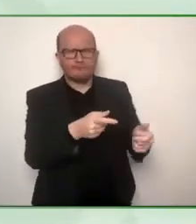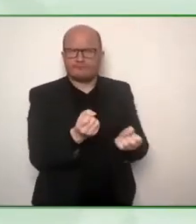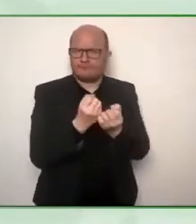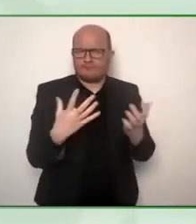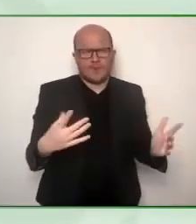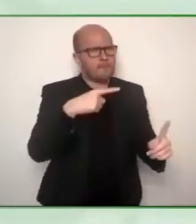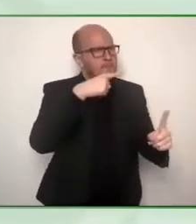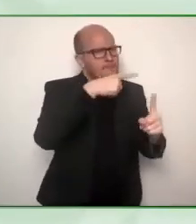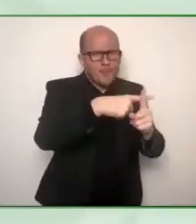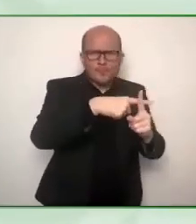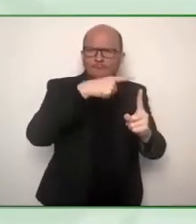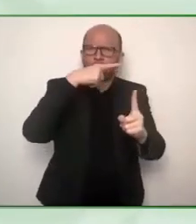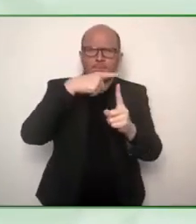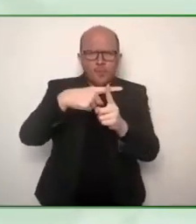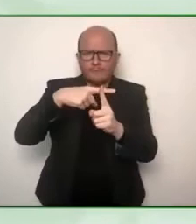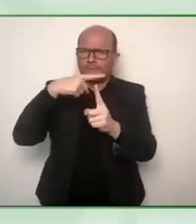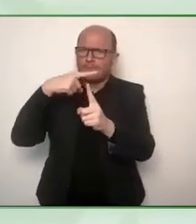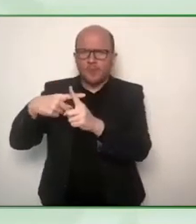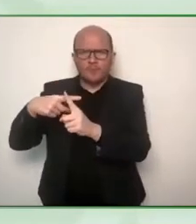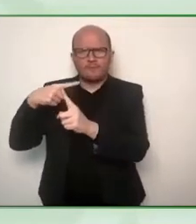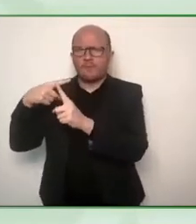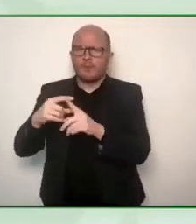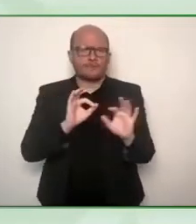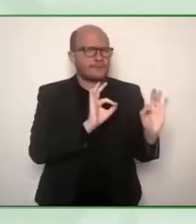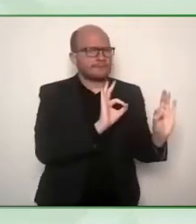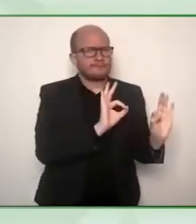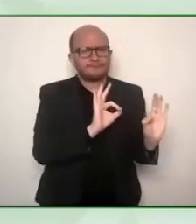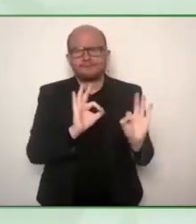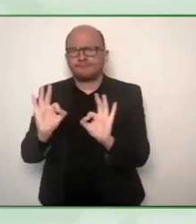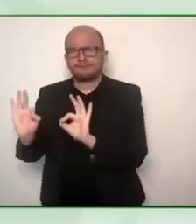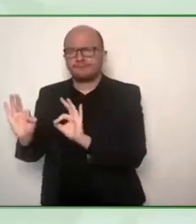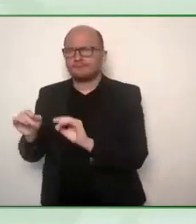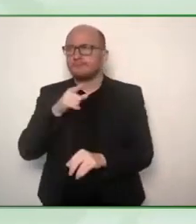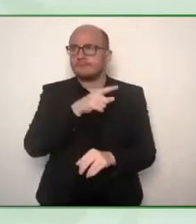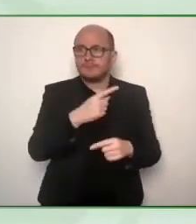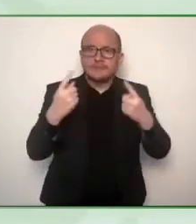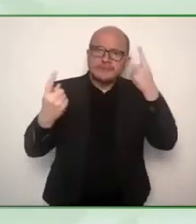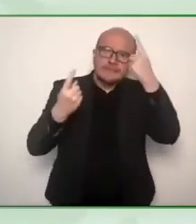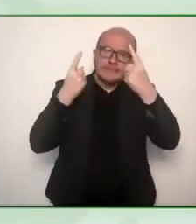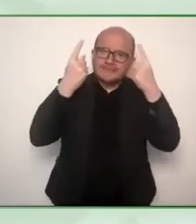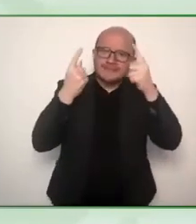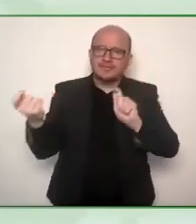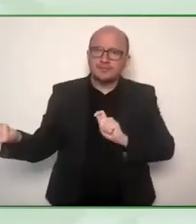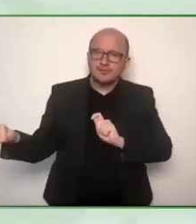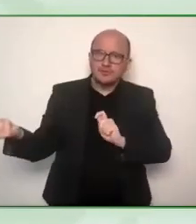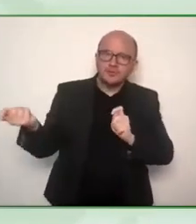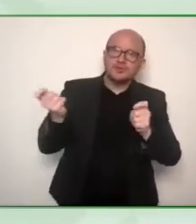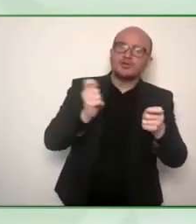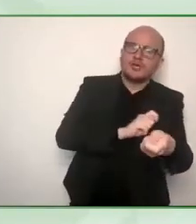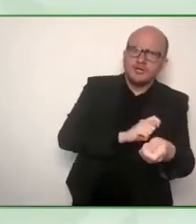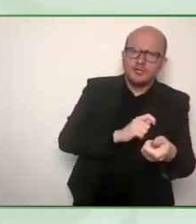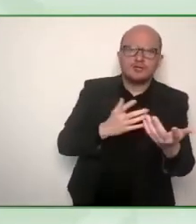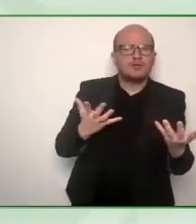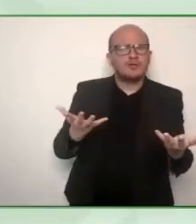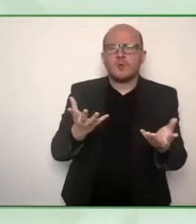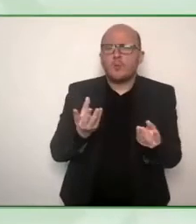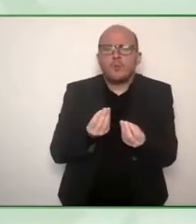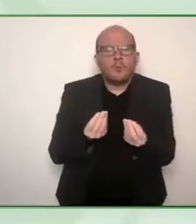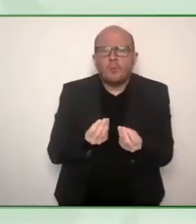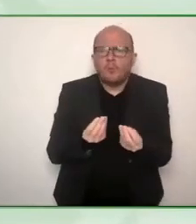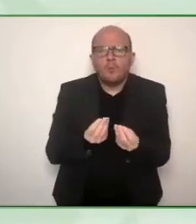where do you think we're going to see the greatest challenges coming going forward